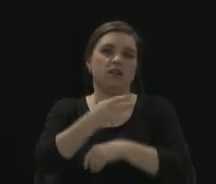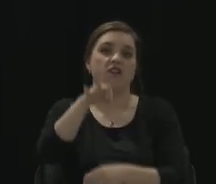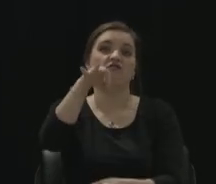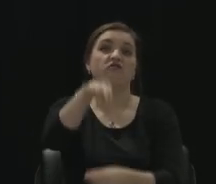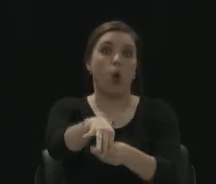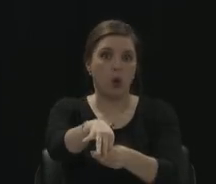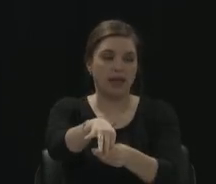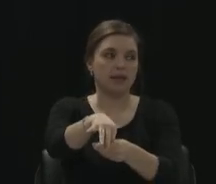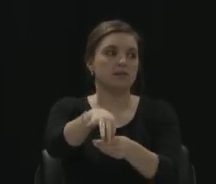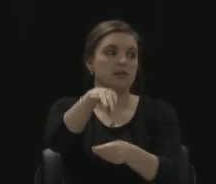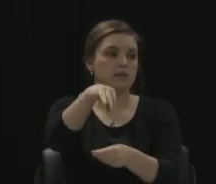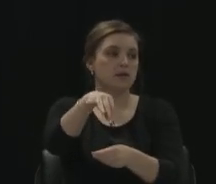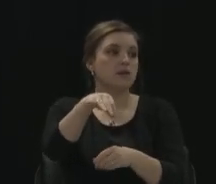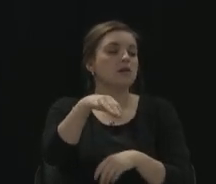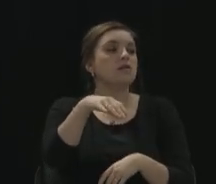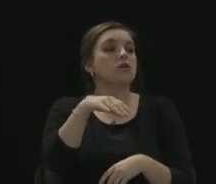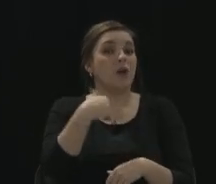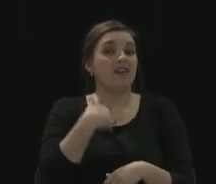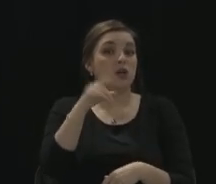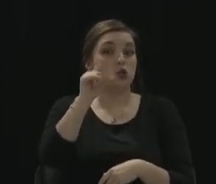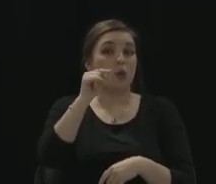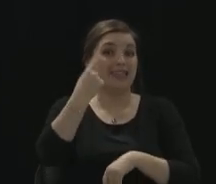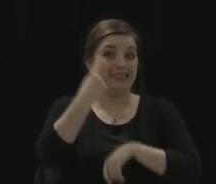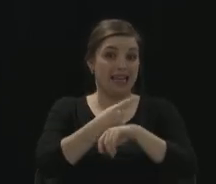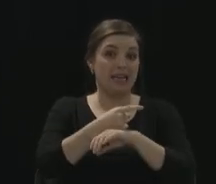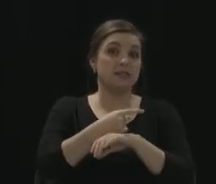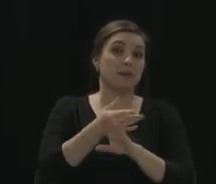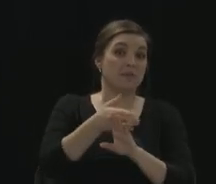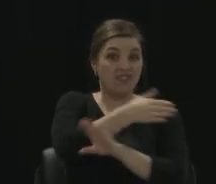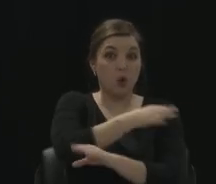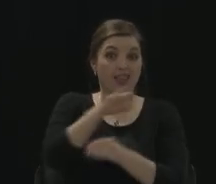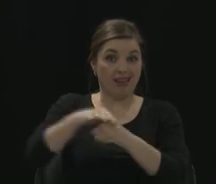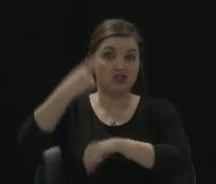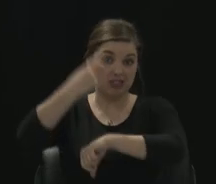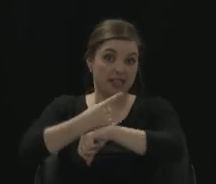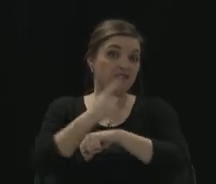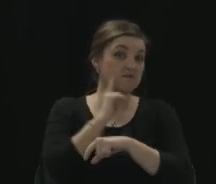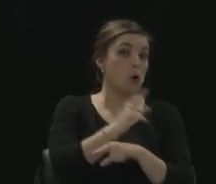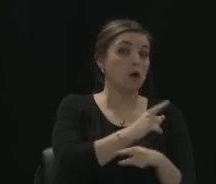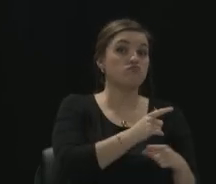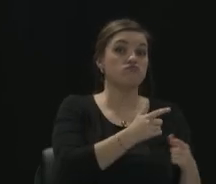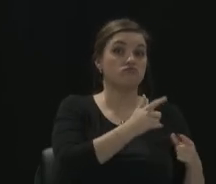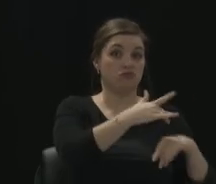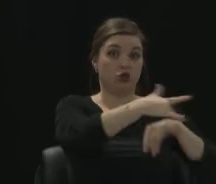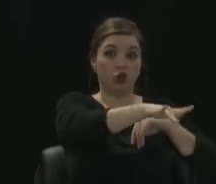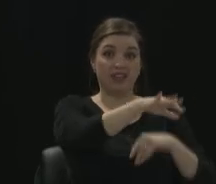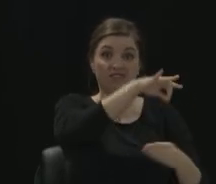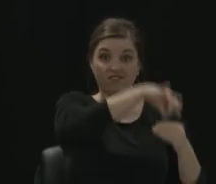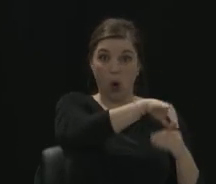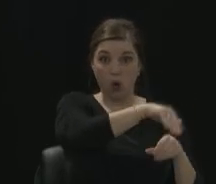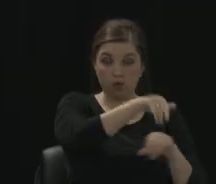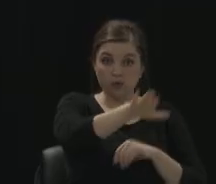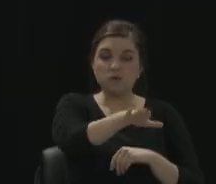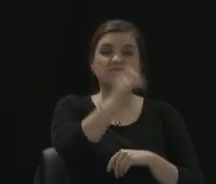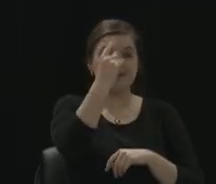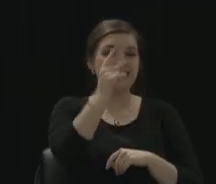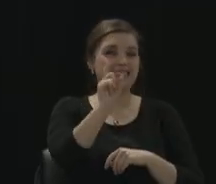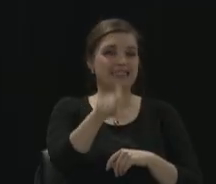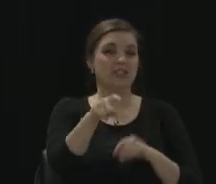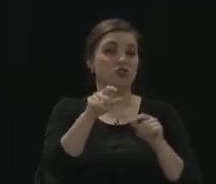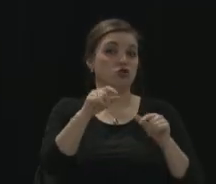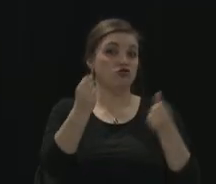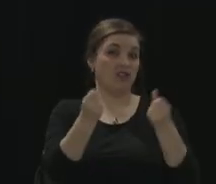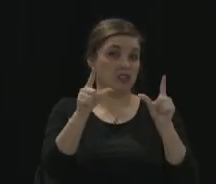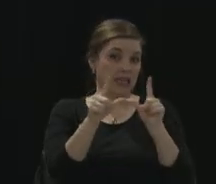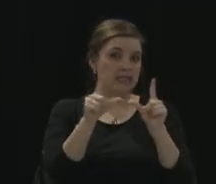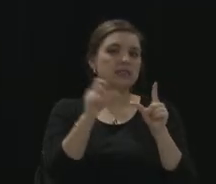days to early vote, plus election day. But you will need your driver's license or state ID. You can have